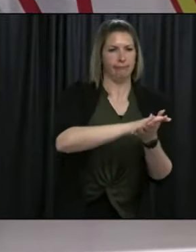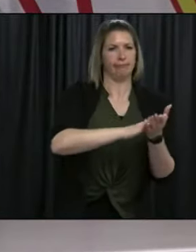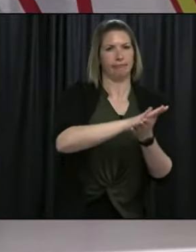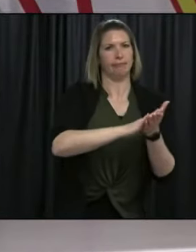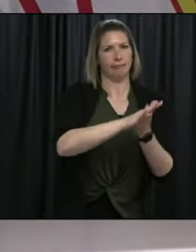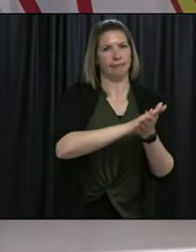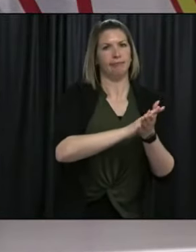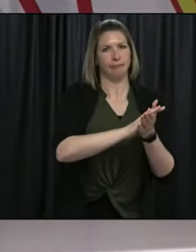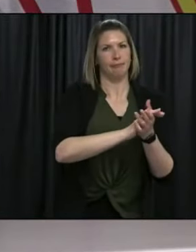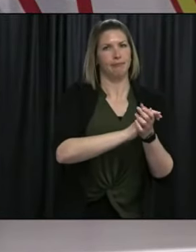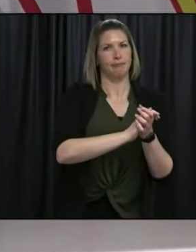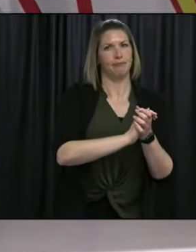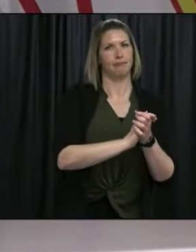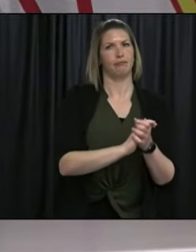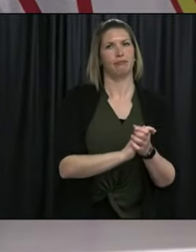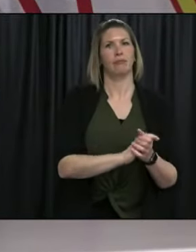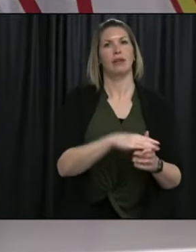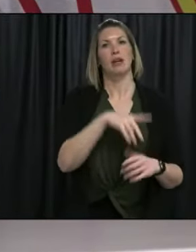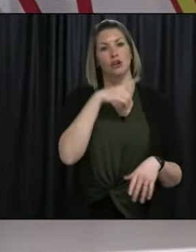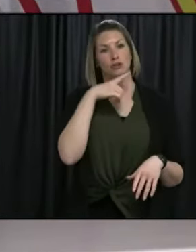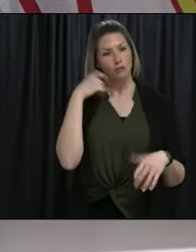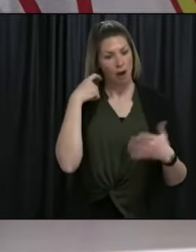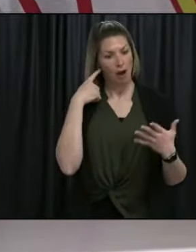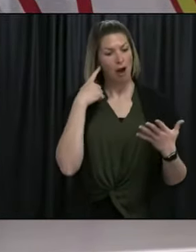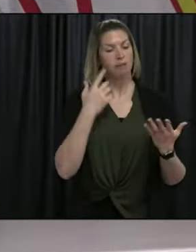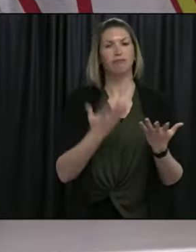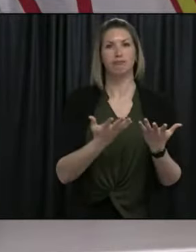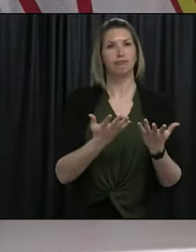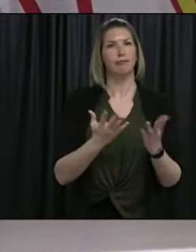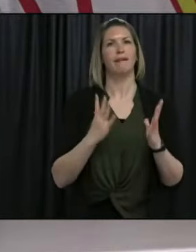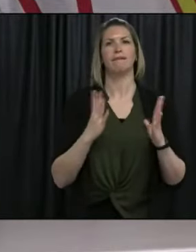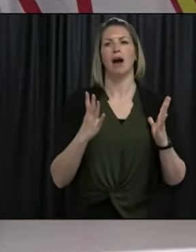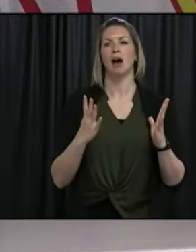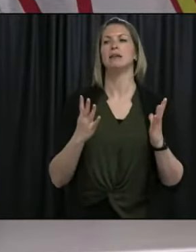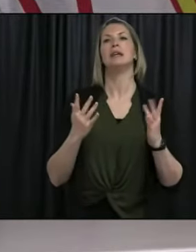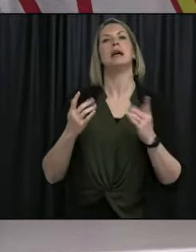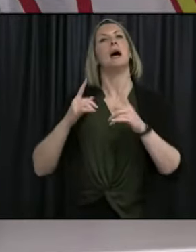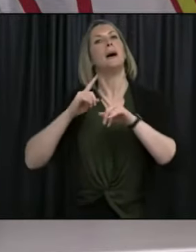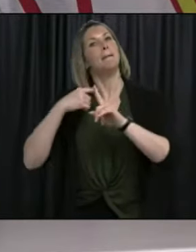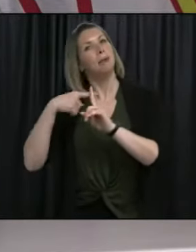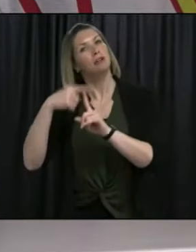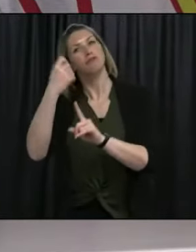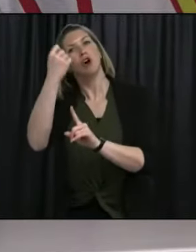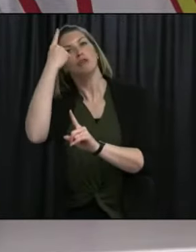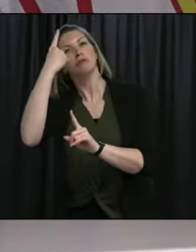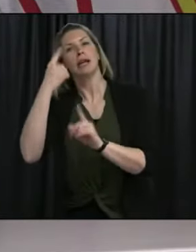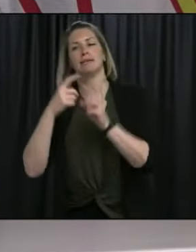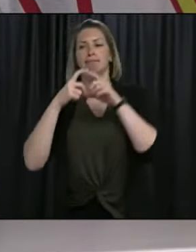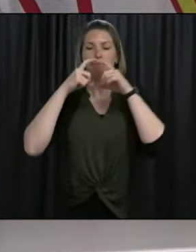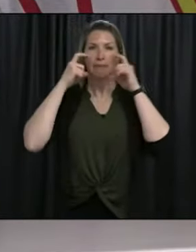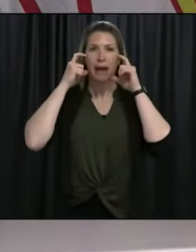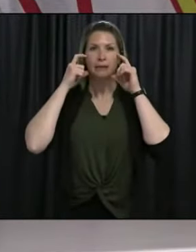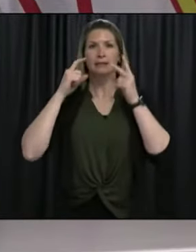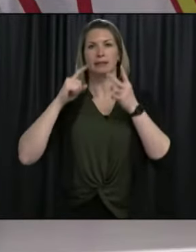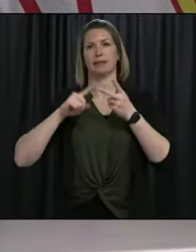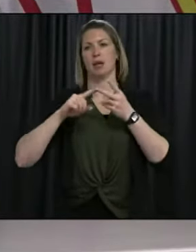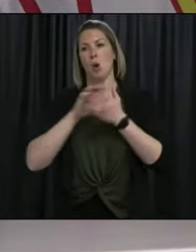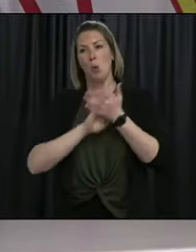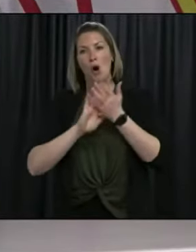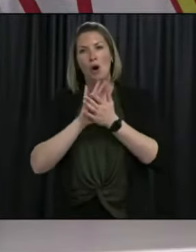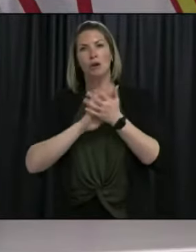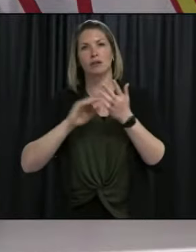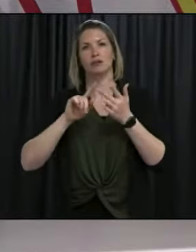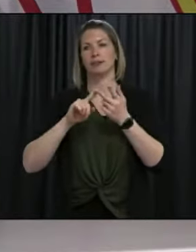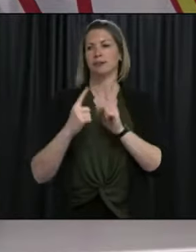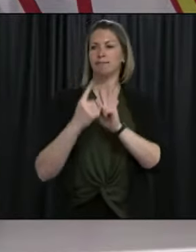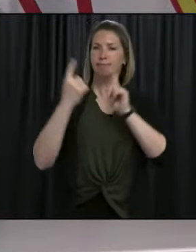efforts such as hand hygiene, wearing masks, distancing from others are more important now than ever. We cannot let complacency